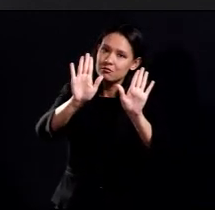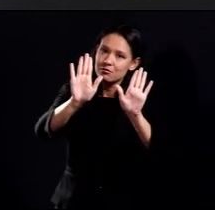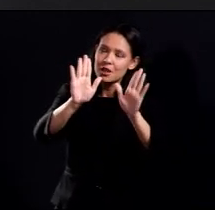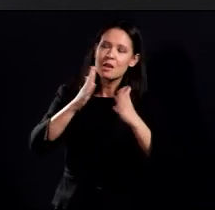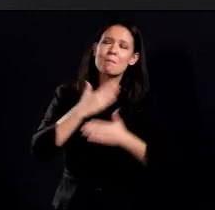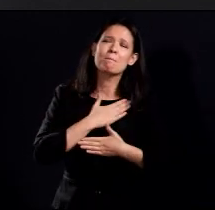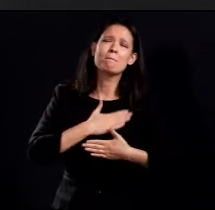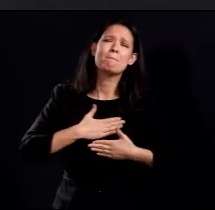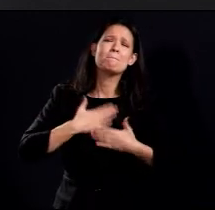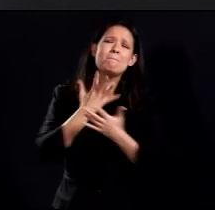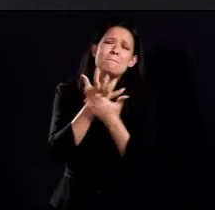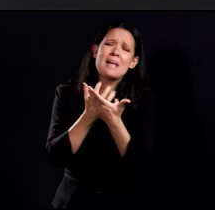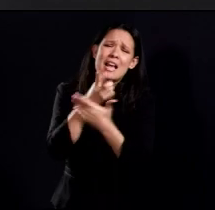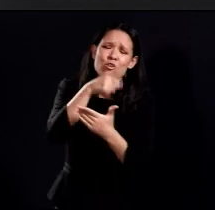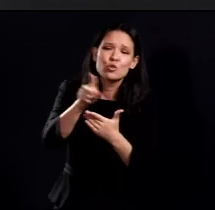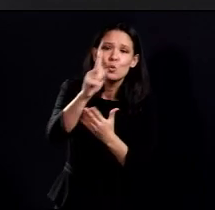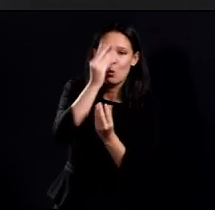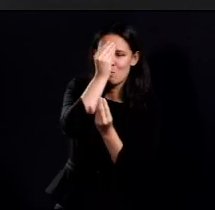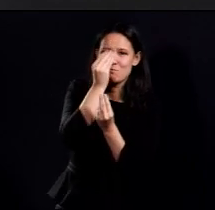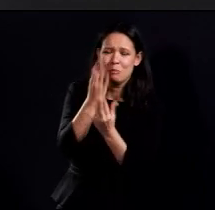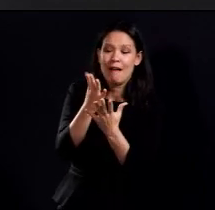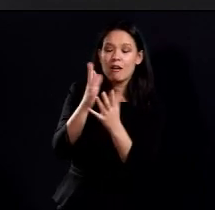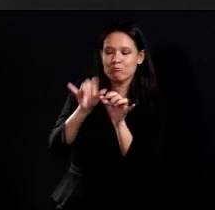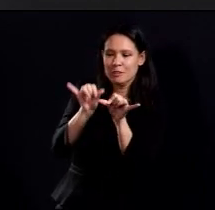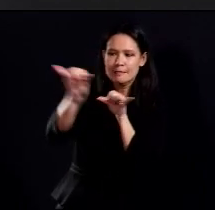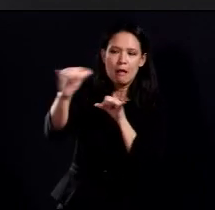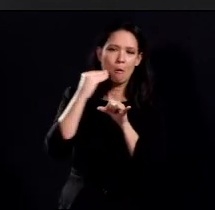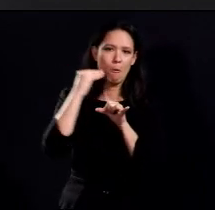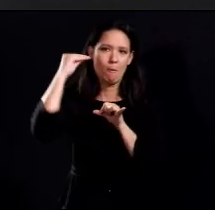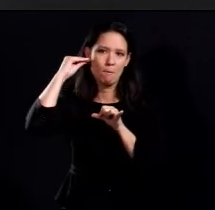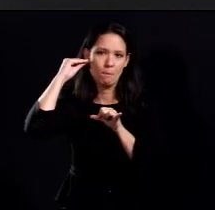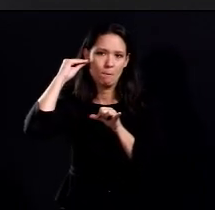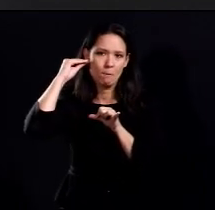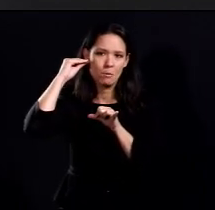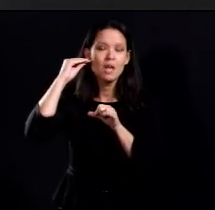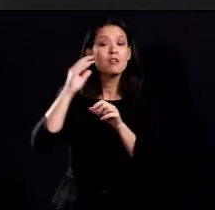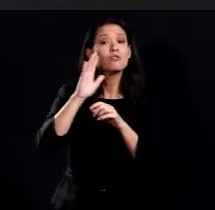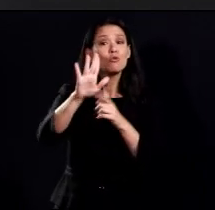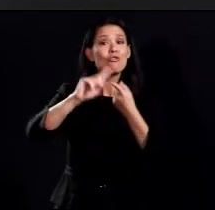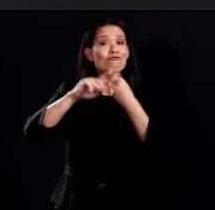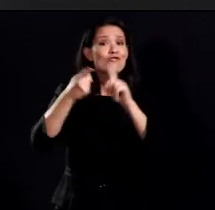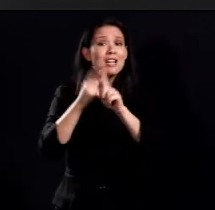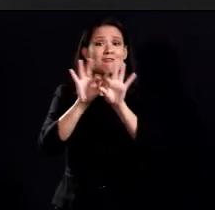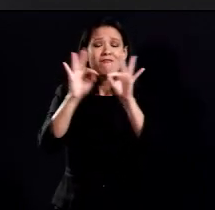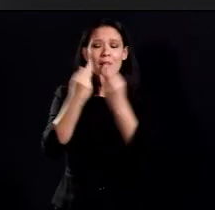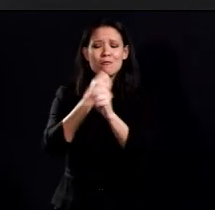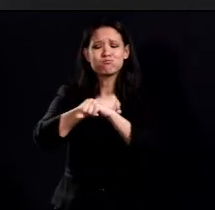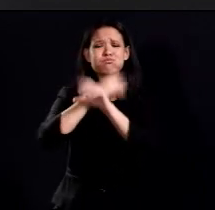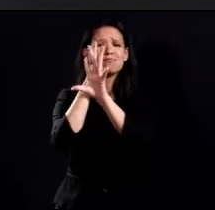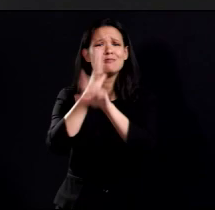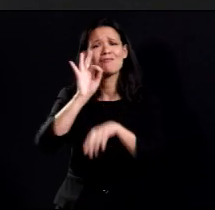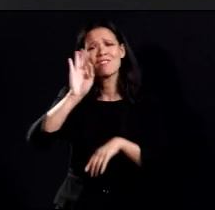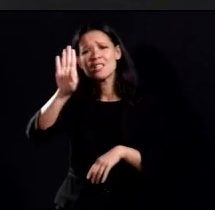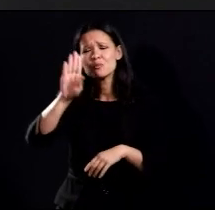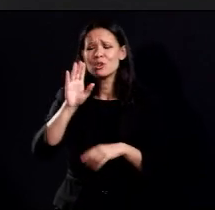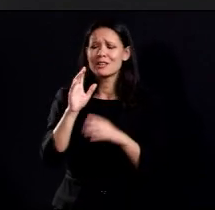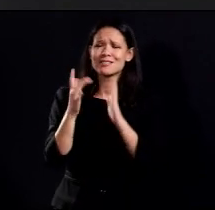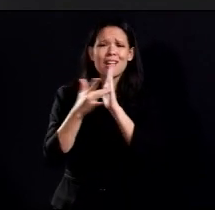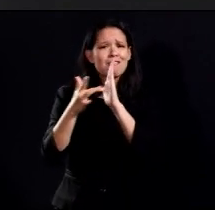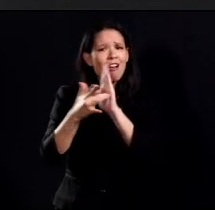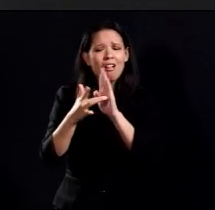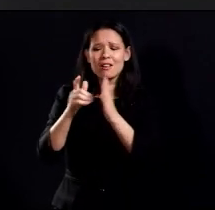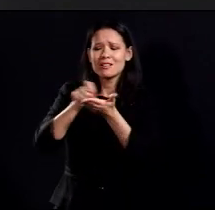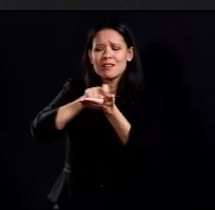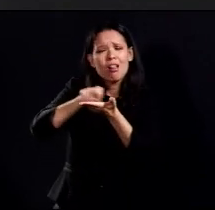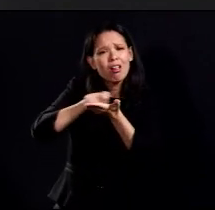no, we're pleading that you obey the stay-at-home rule. Talk to your friends through technology, own Facebook, own the telephone, or